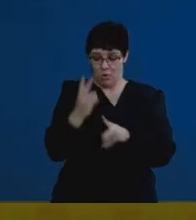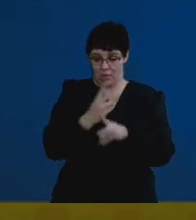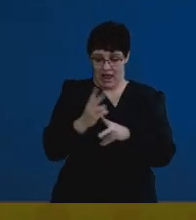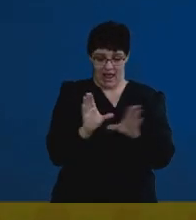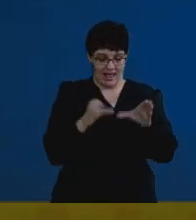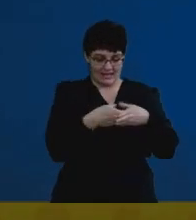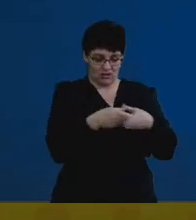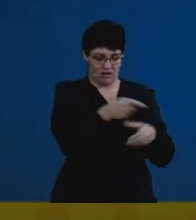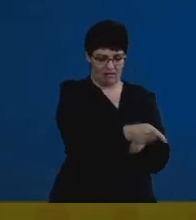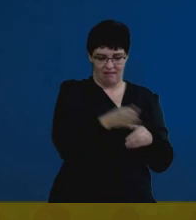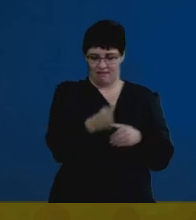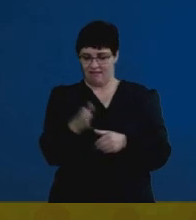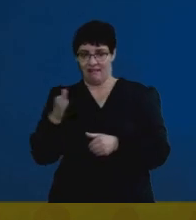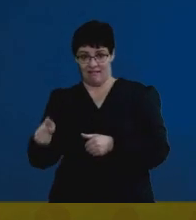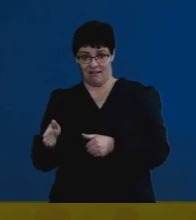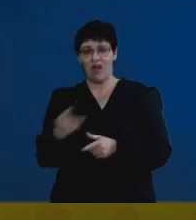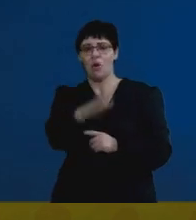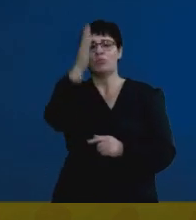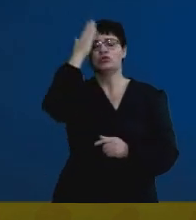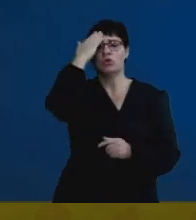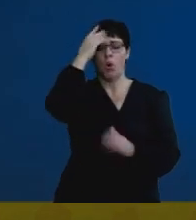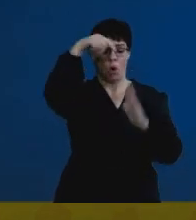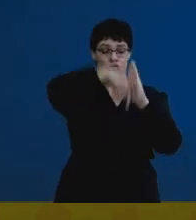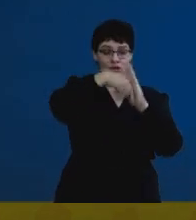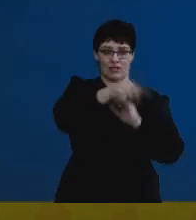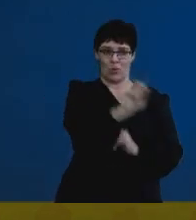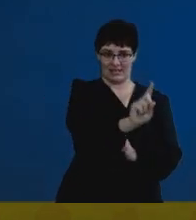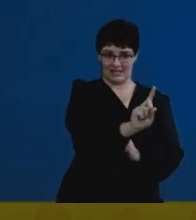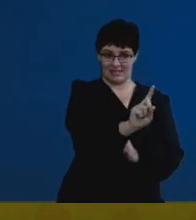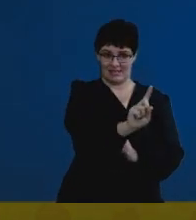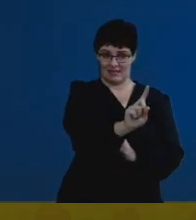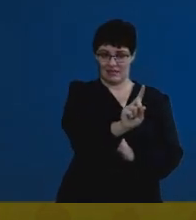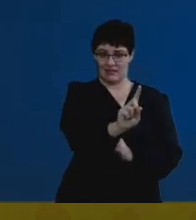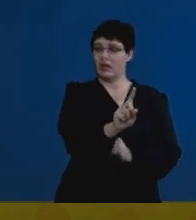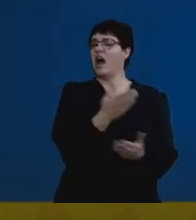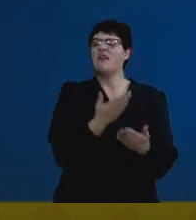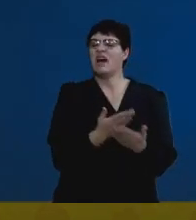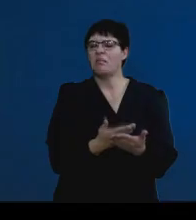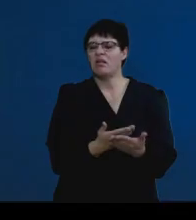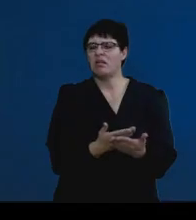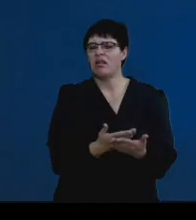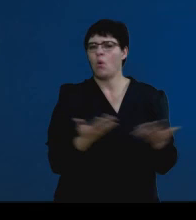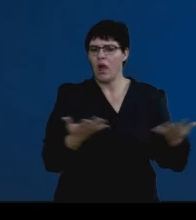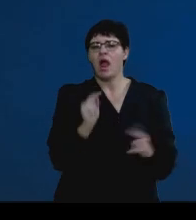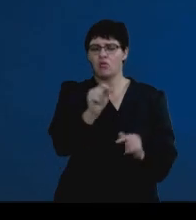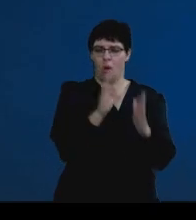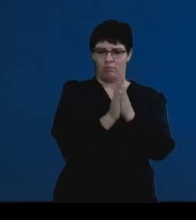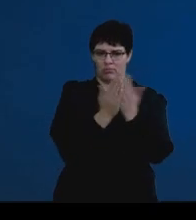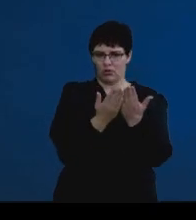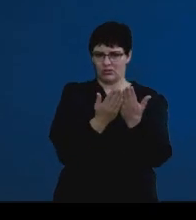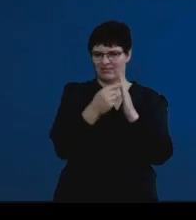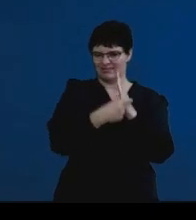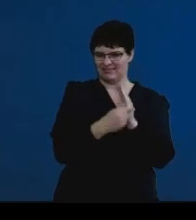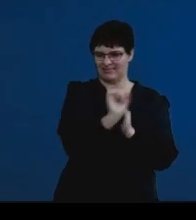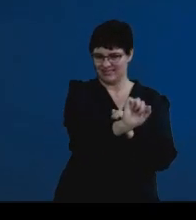a section. So you should know exactly what content. And that's available in your textbooks. It